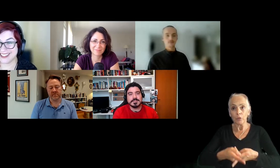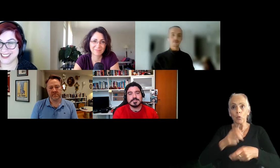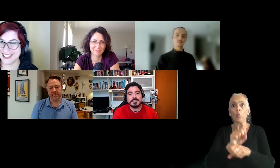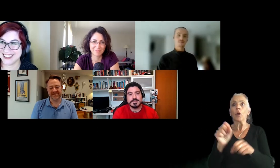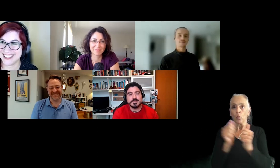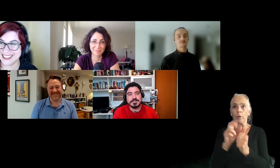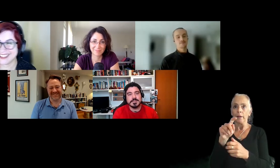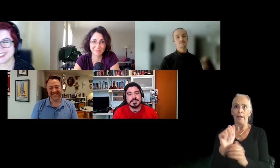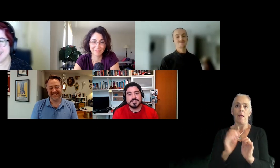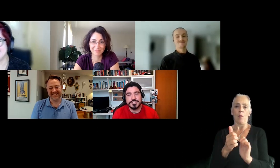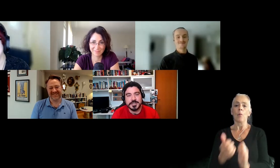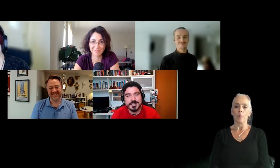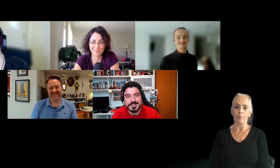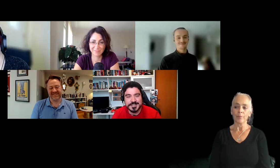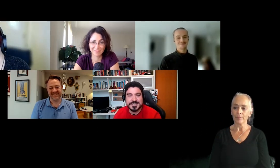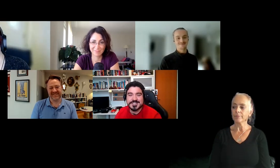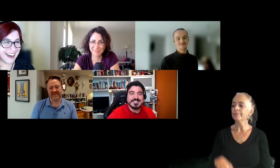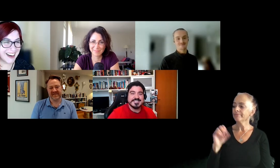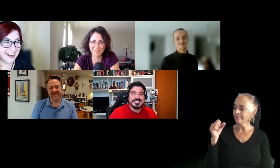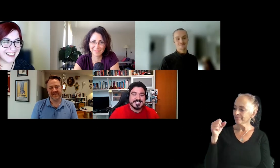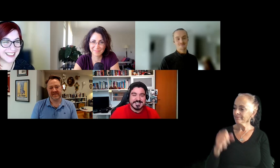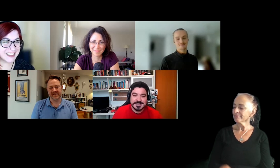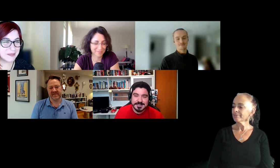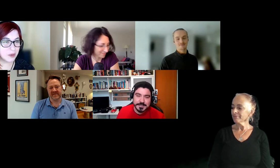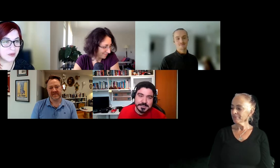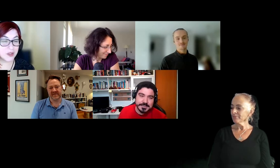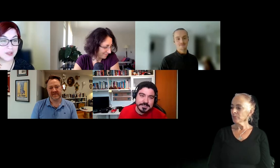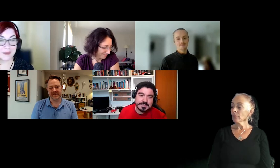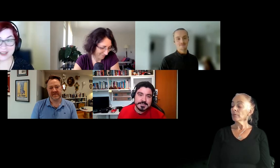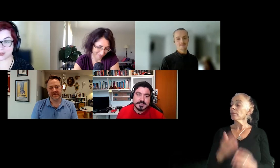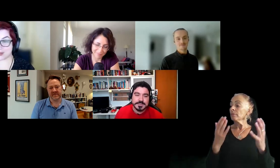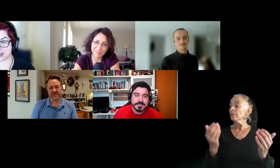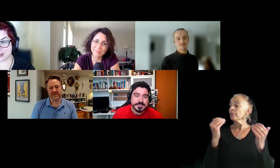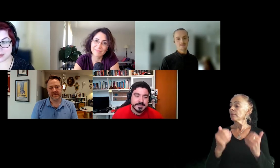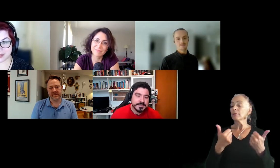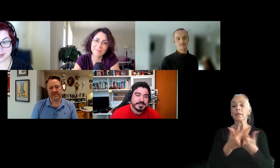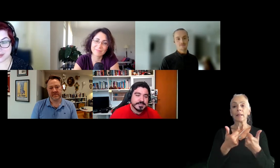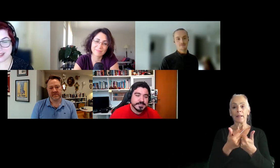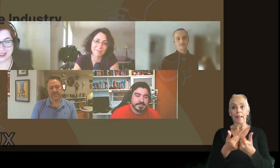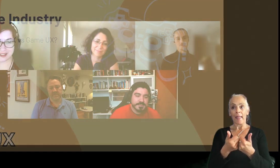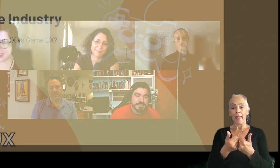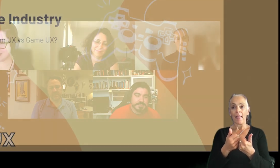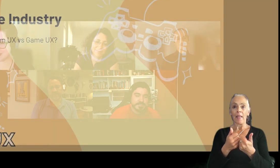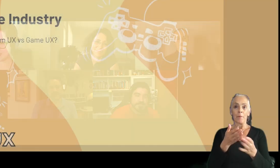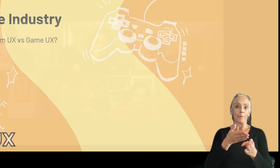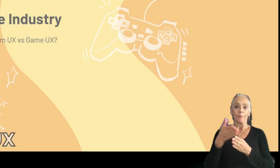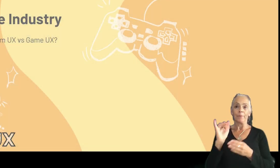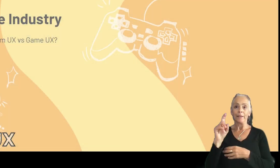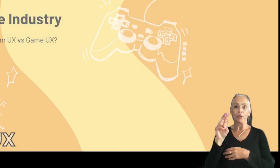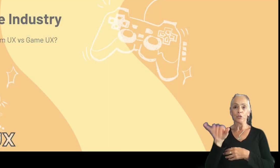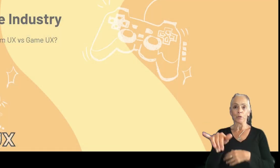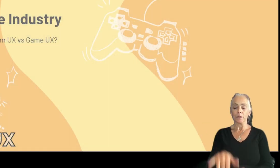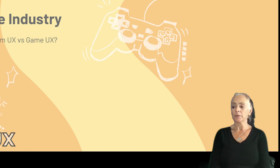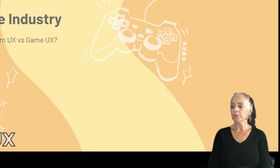data. Sure. Sure. Uh, let's move to game industry is a very specific one. I think it's a segue